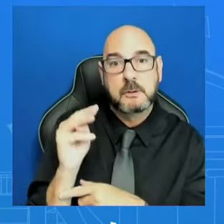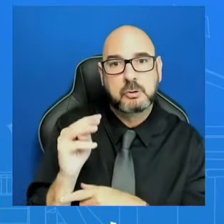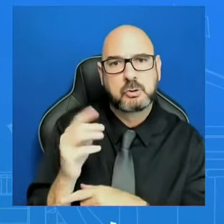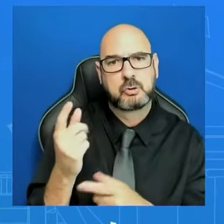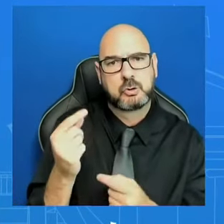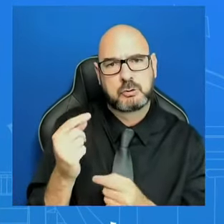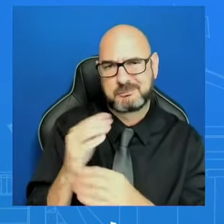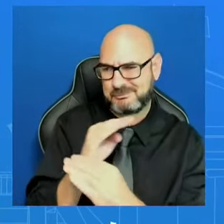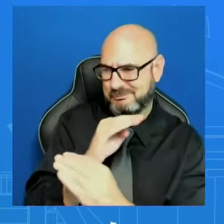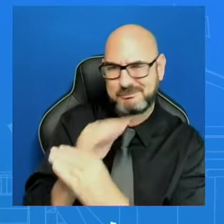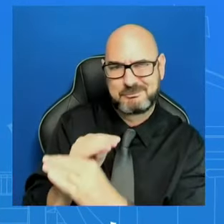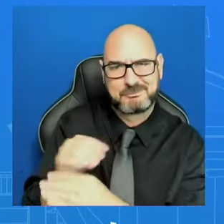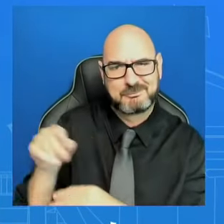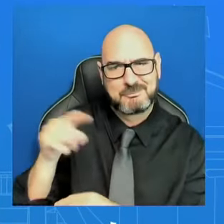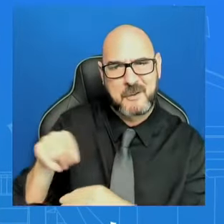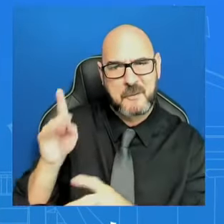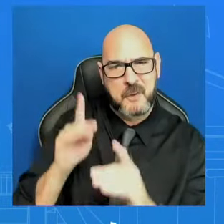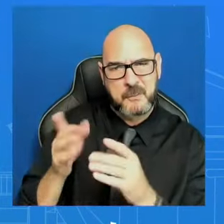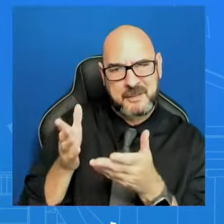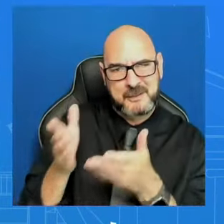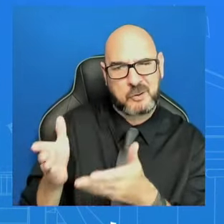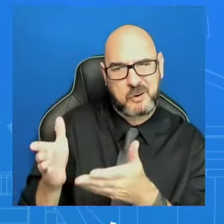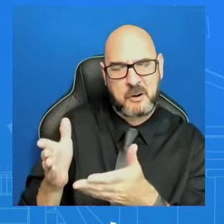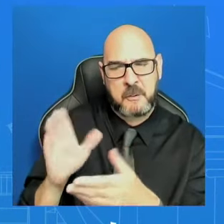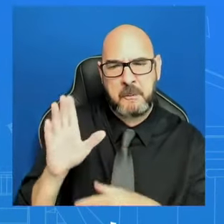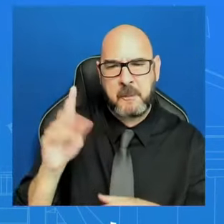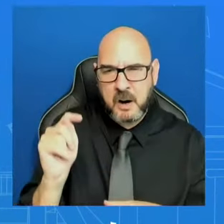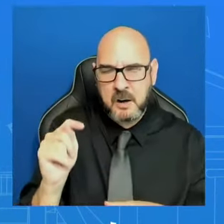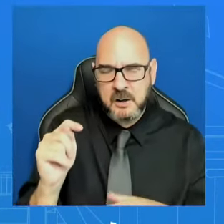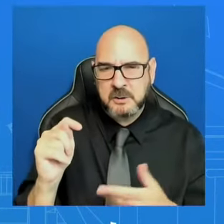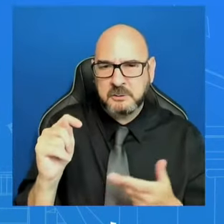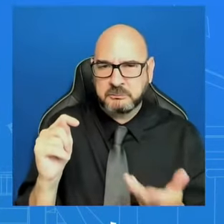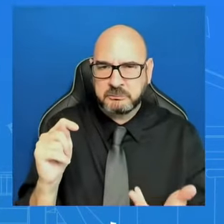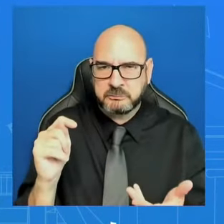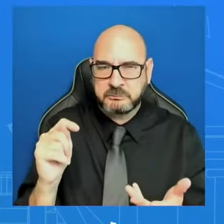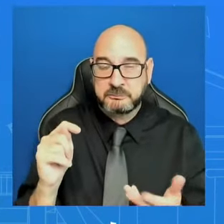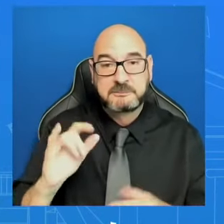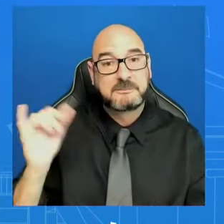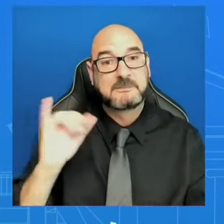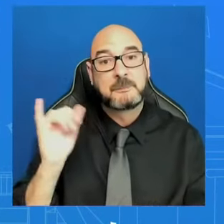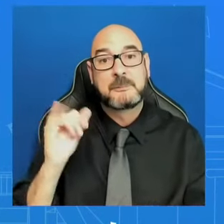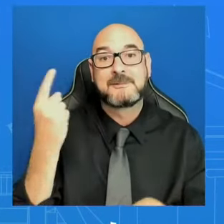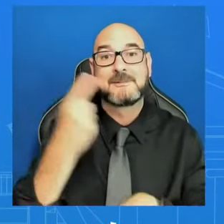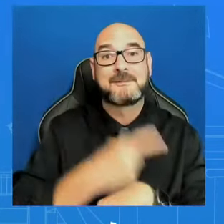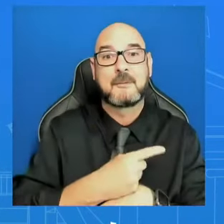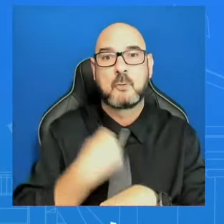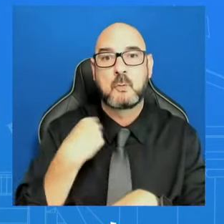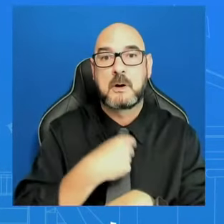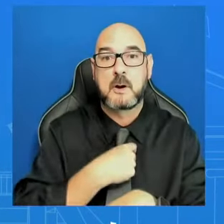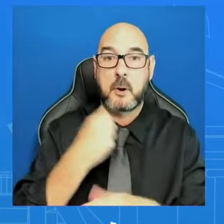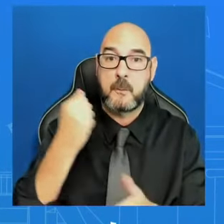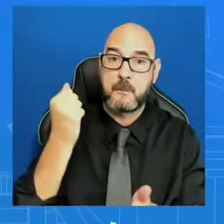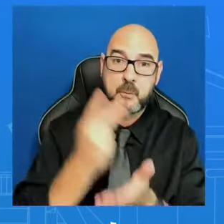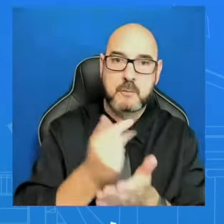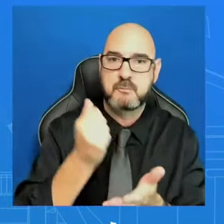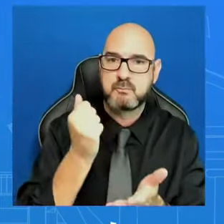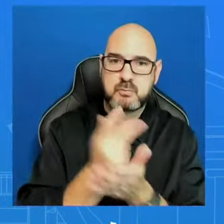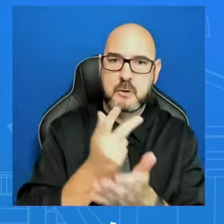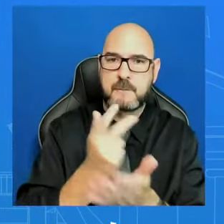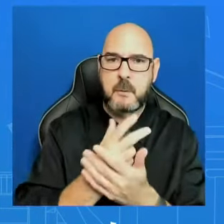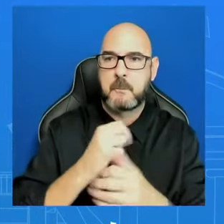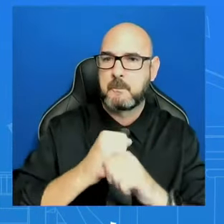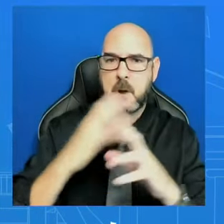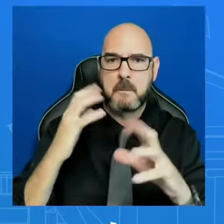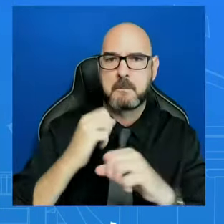day of the attack on the humanitarian wars, the U.S. was approving more bombs to Israel? Do you, we are now six months into the war. How much